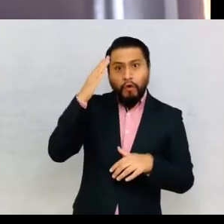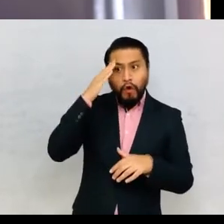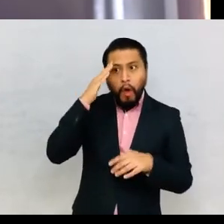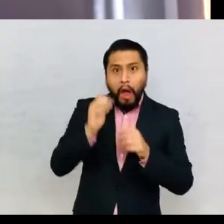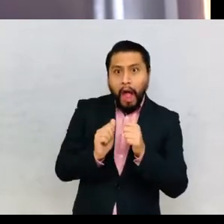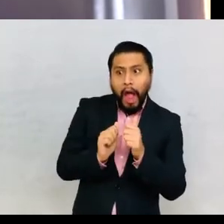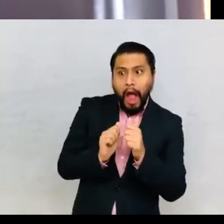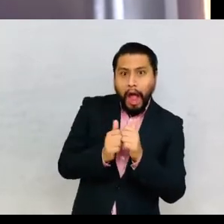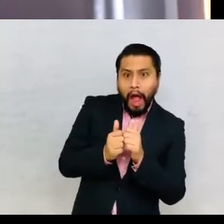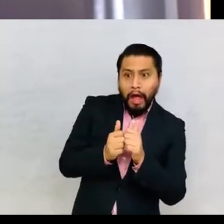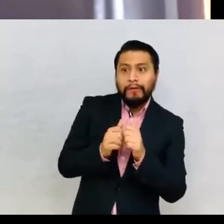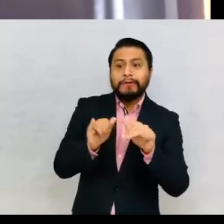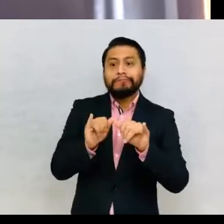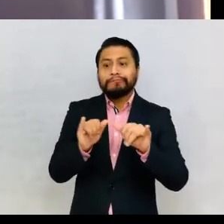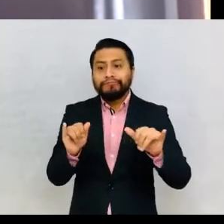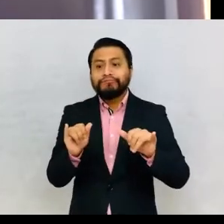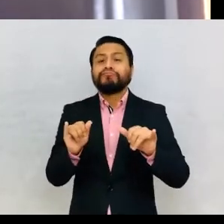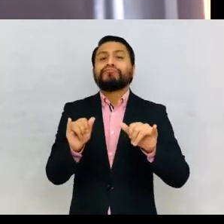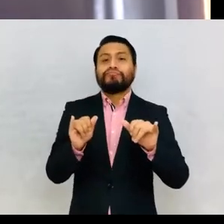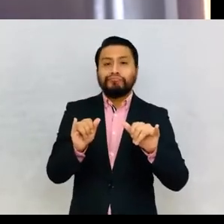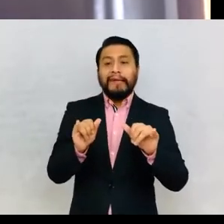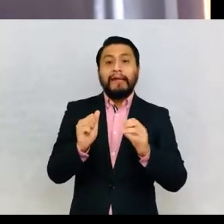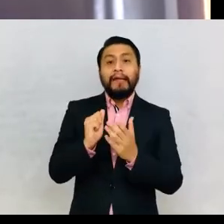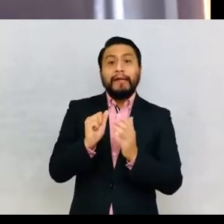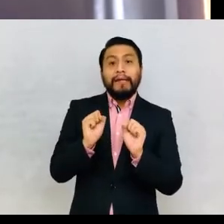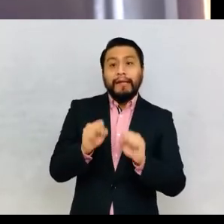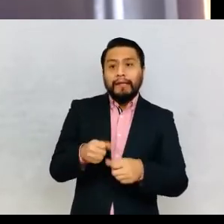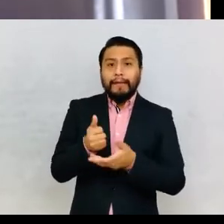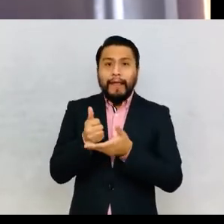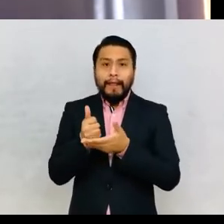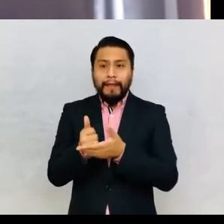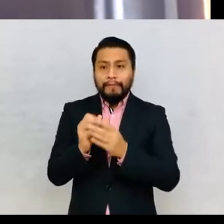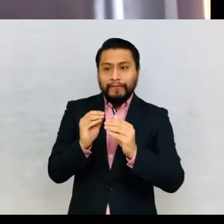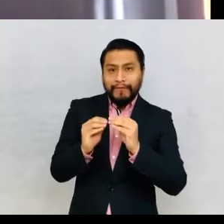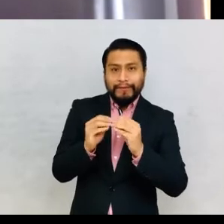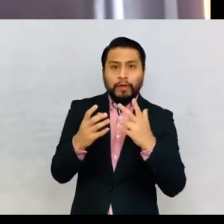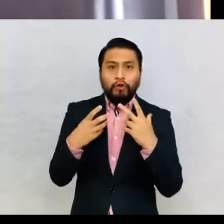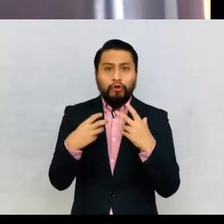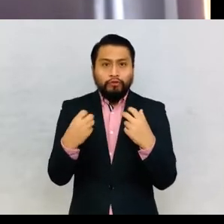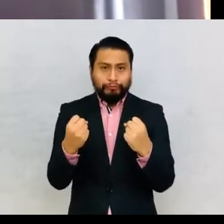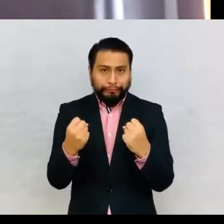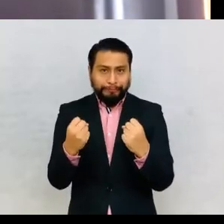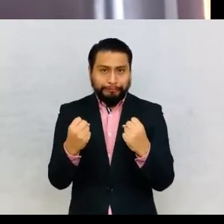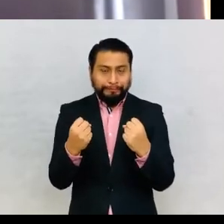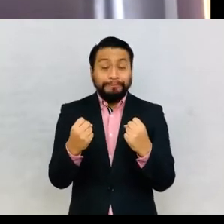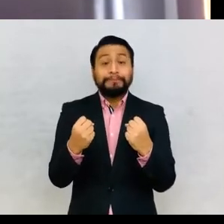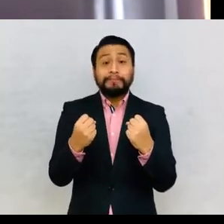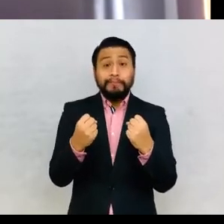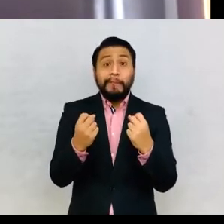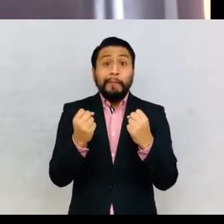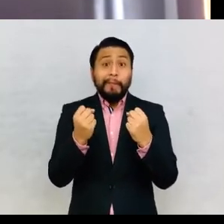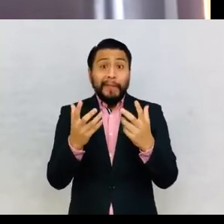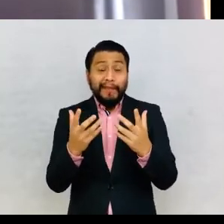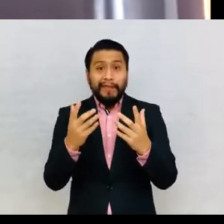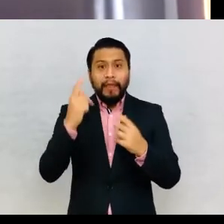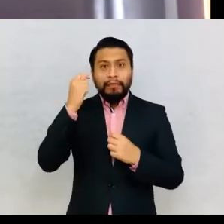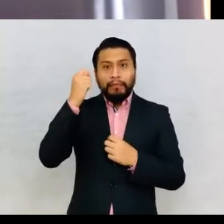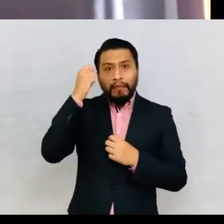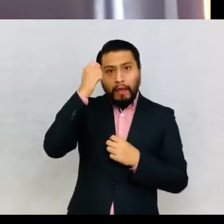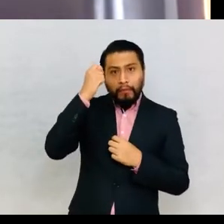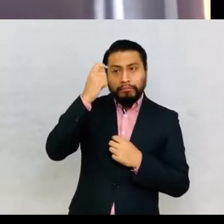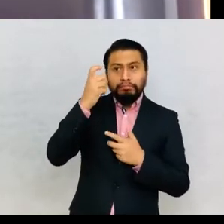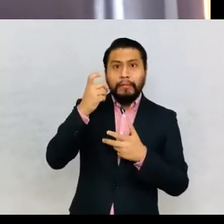and from there to develop some remedies. In fact, many theoretical discussions of medicine